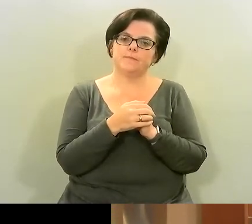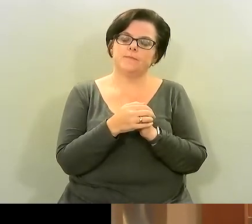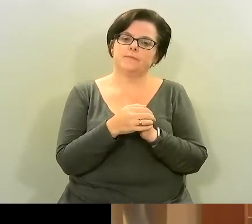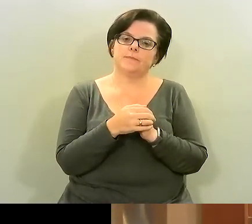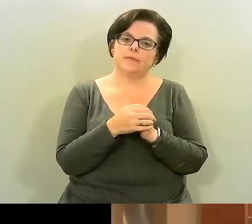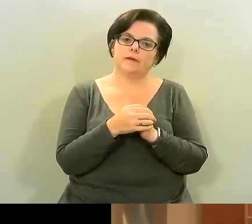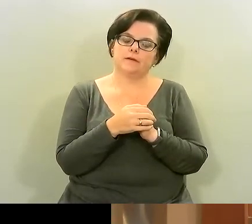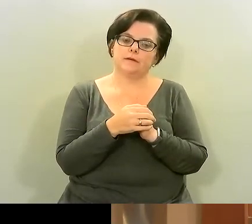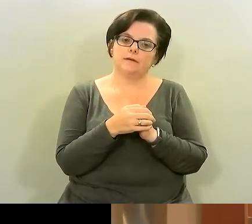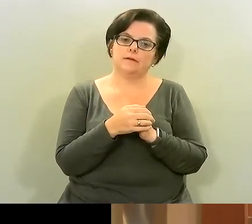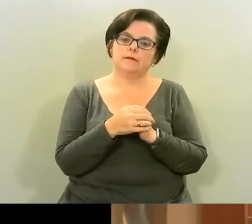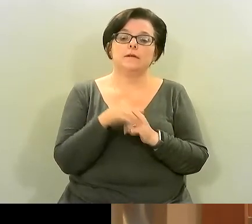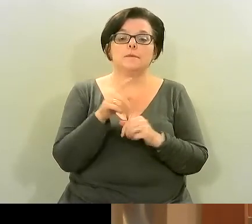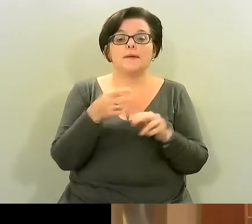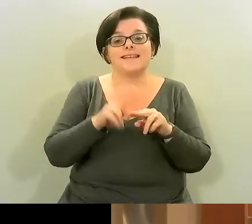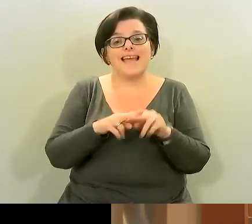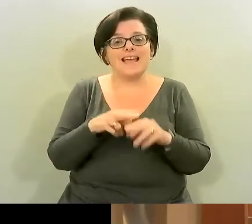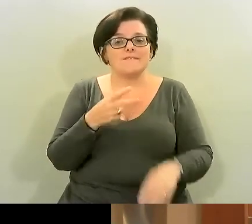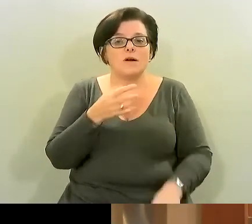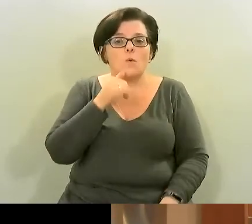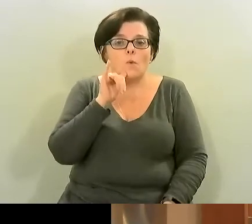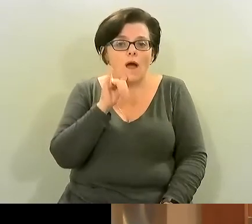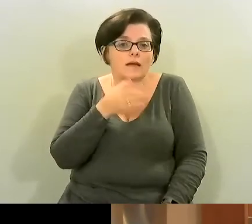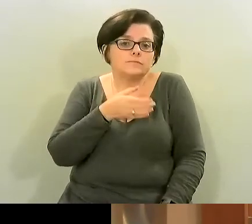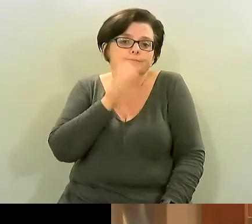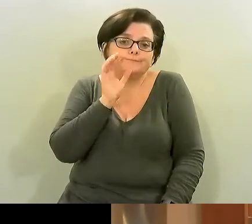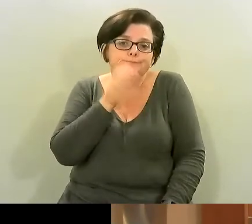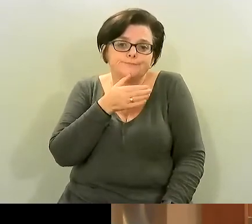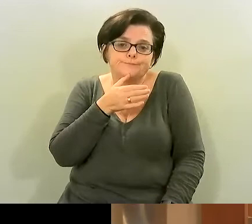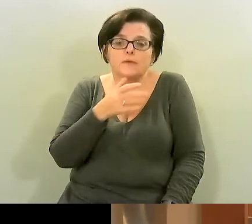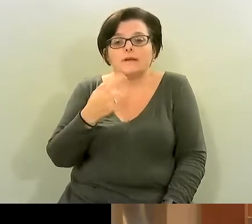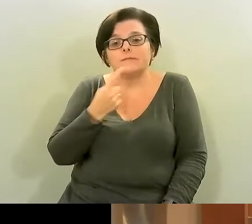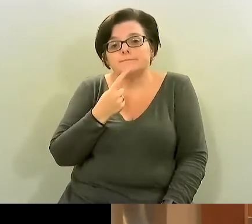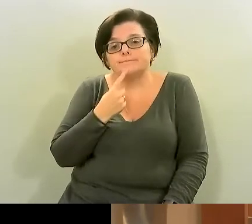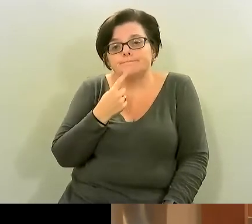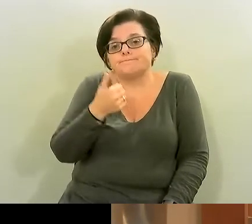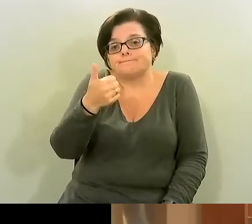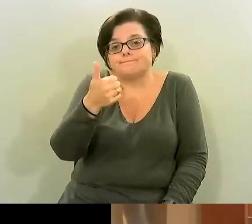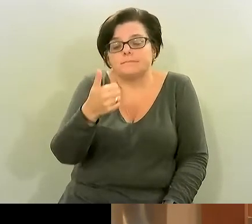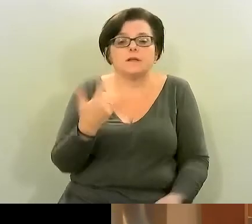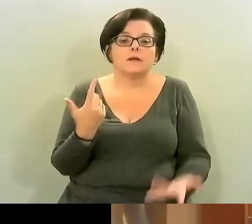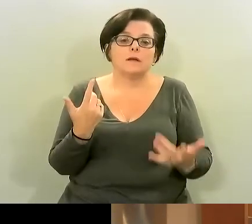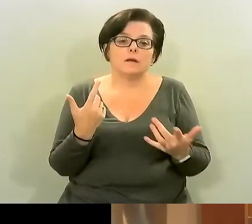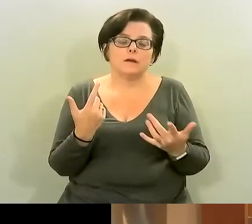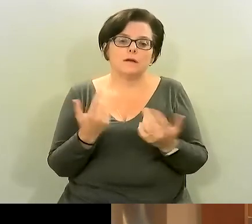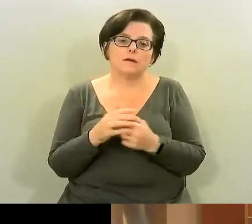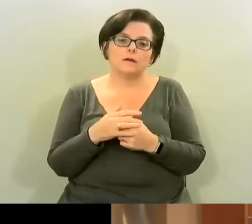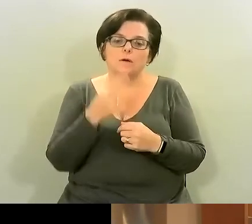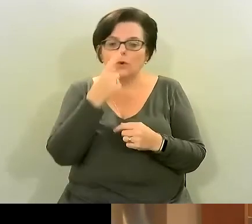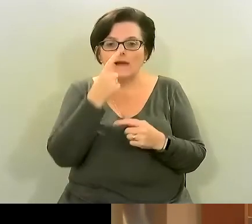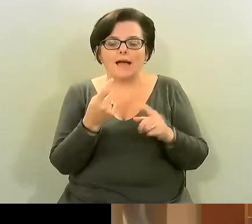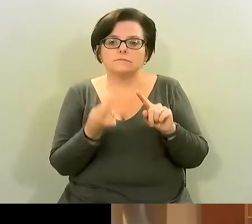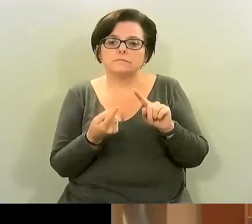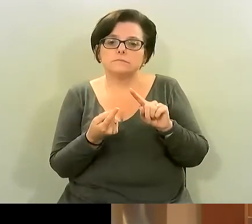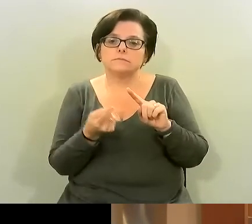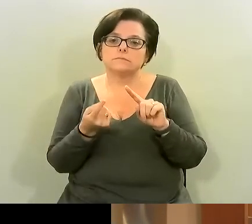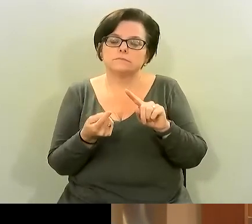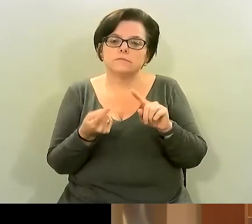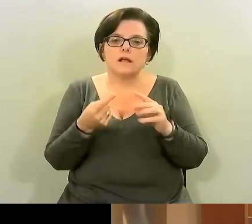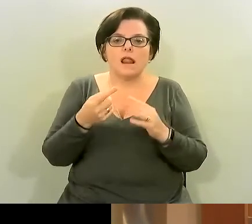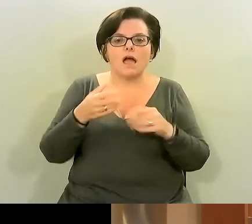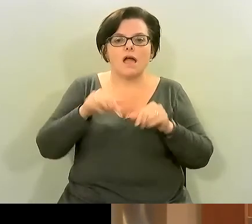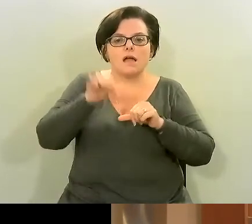you're you know enjoying a glass of wine go ahead and do that maybe switch it out with a glass of sparkling water in between